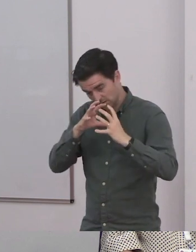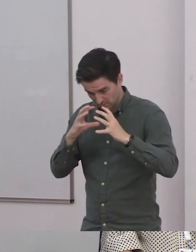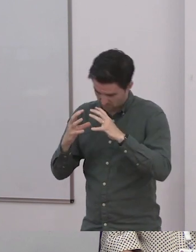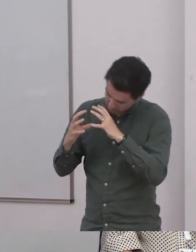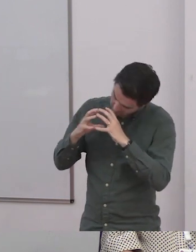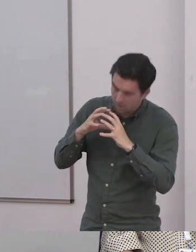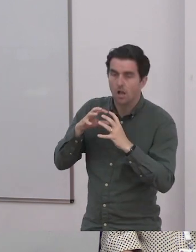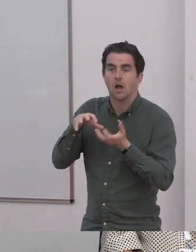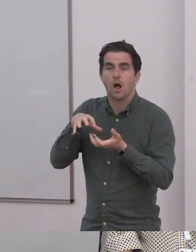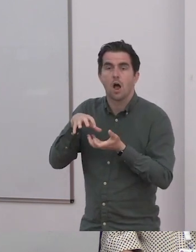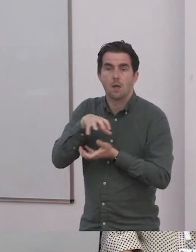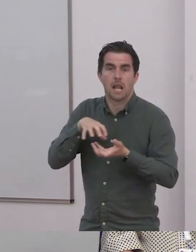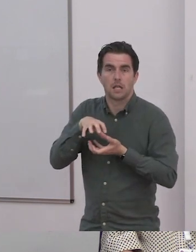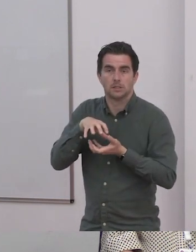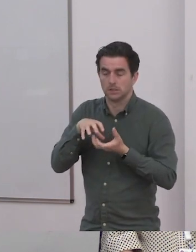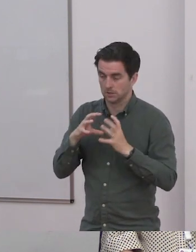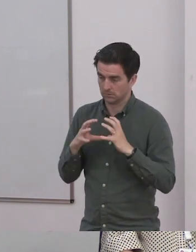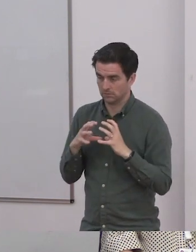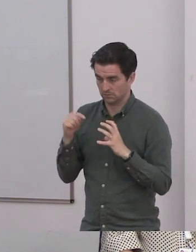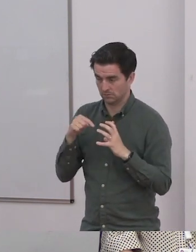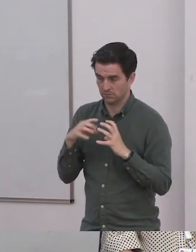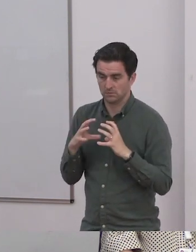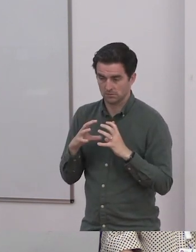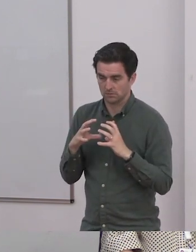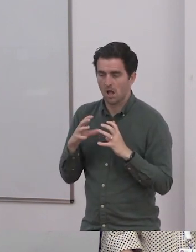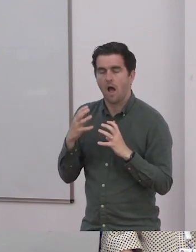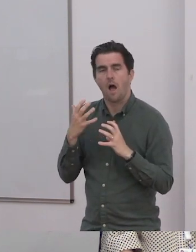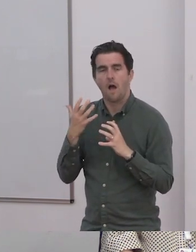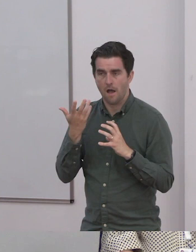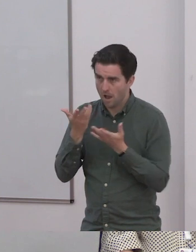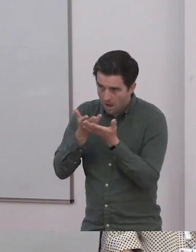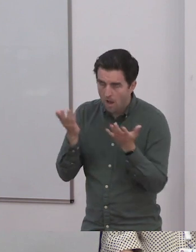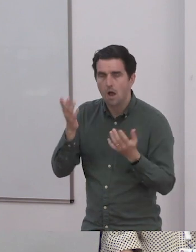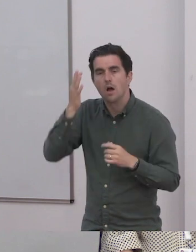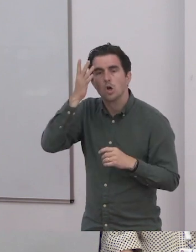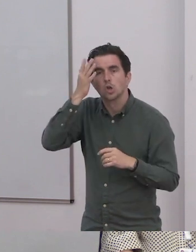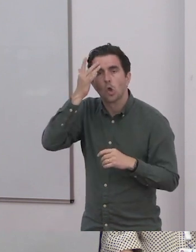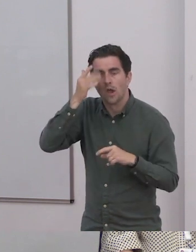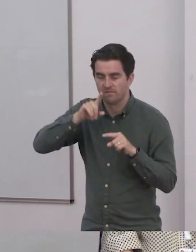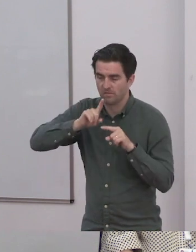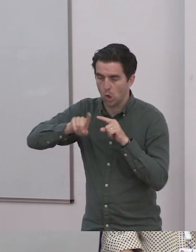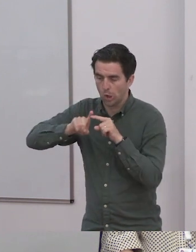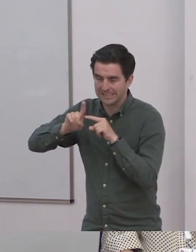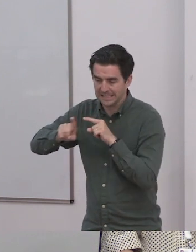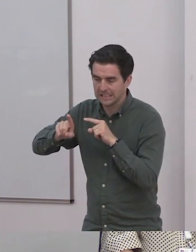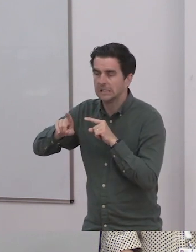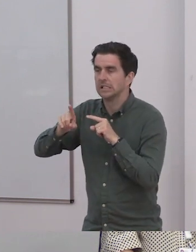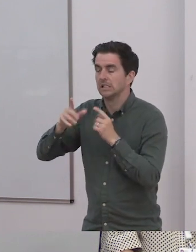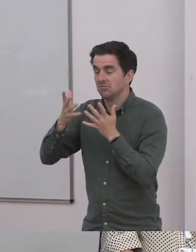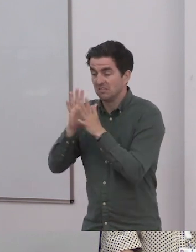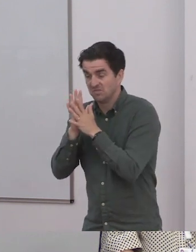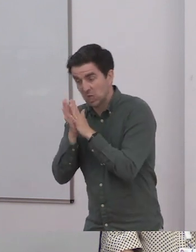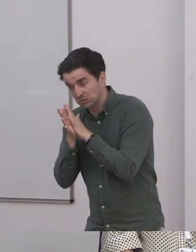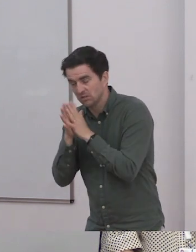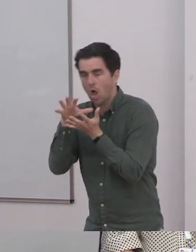There's no simple way of understanding them because there is no standard. It's always different. Everyone